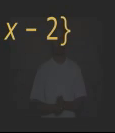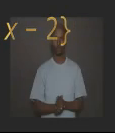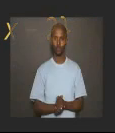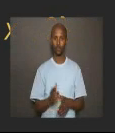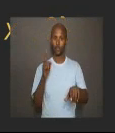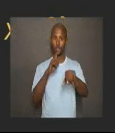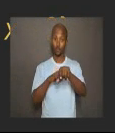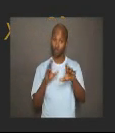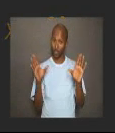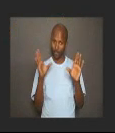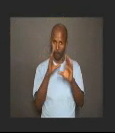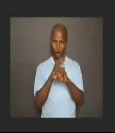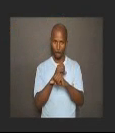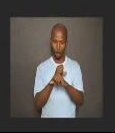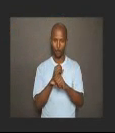Time's up.